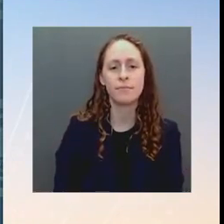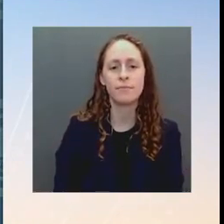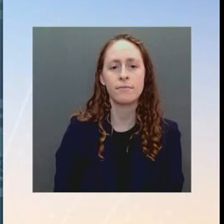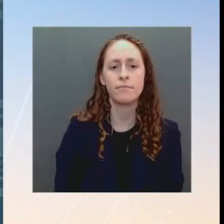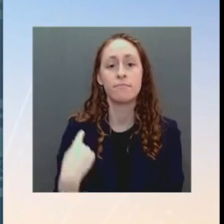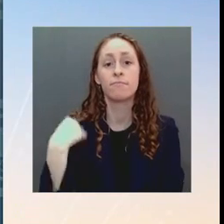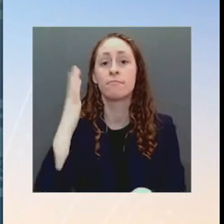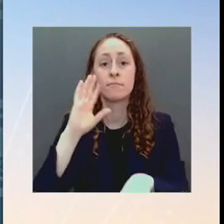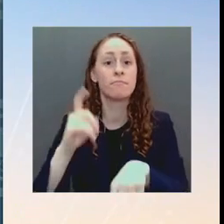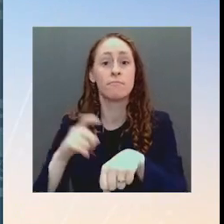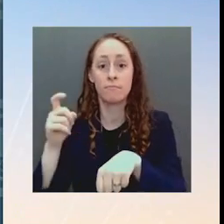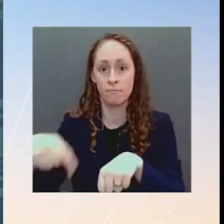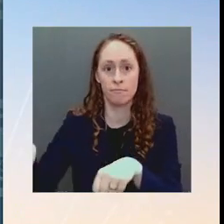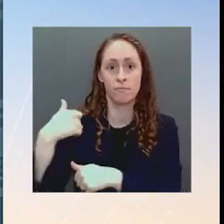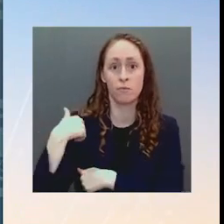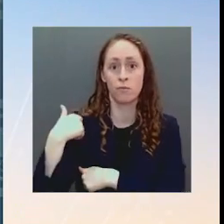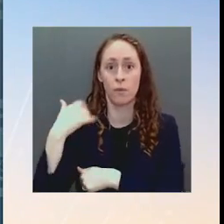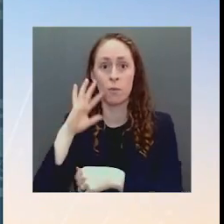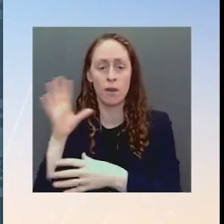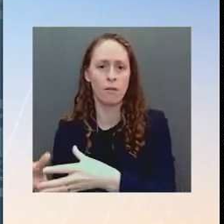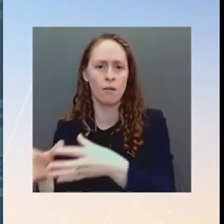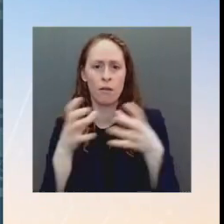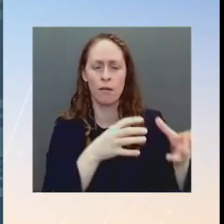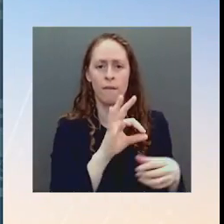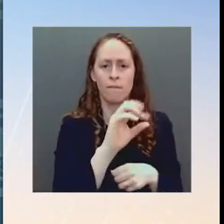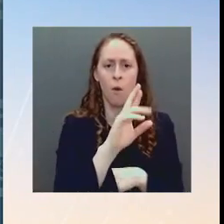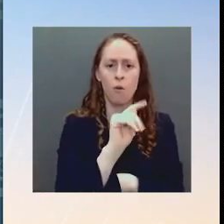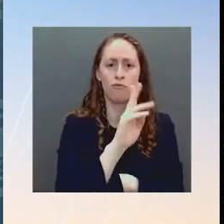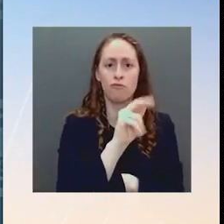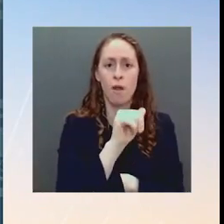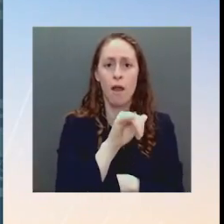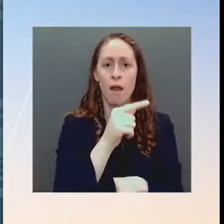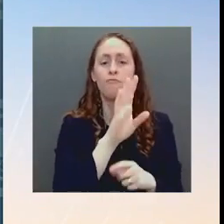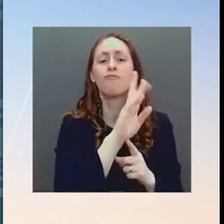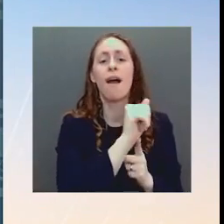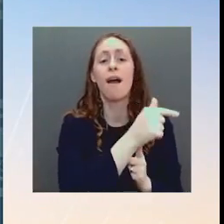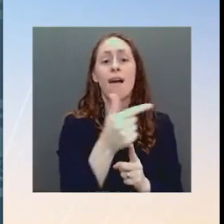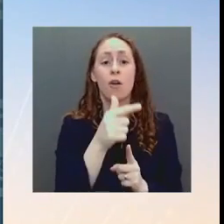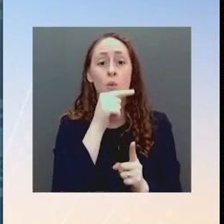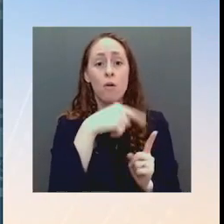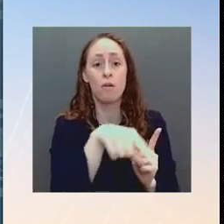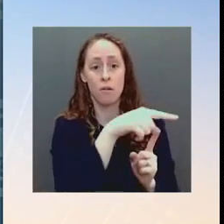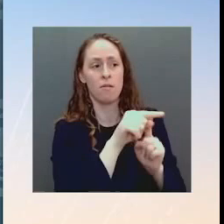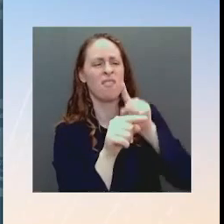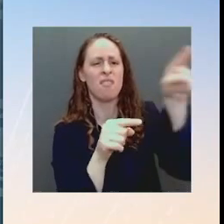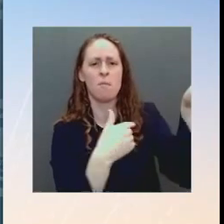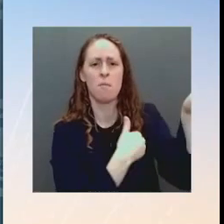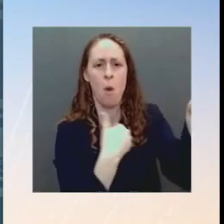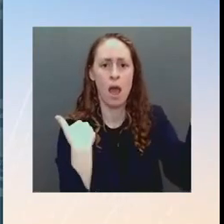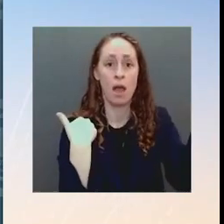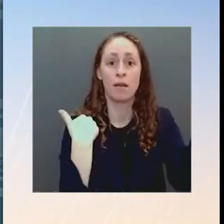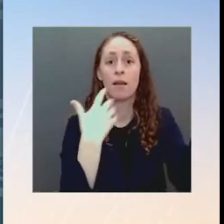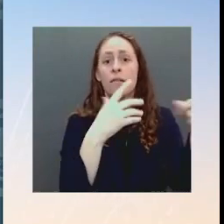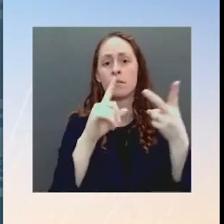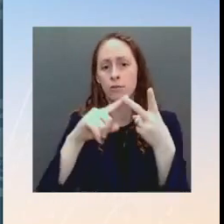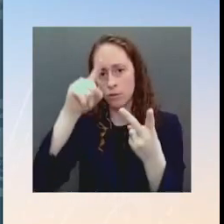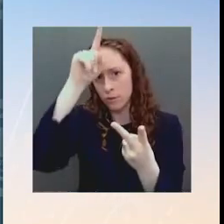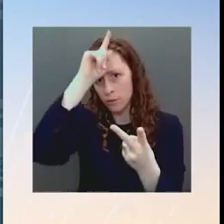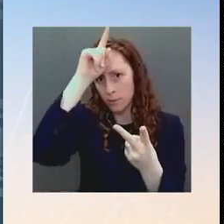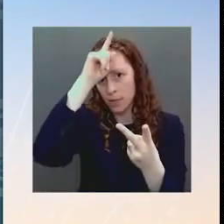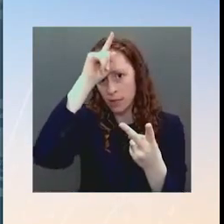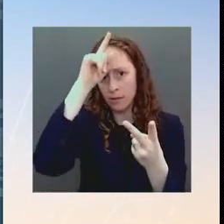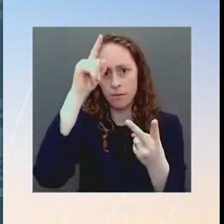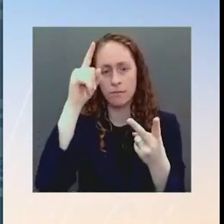these moves are to supplement existing U.S. force presence in Poland and Germany. These forces are separate and in addition to the 8500